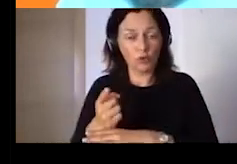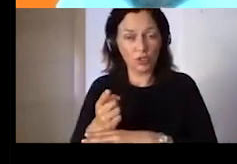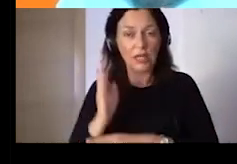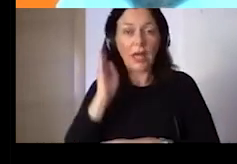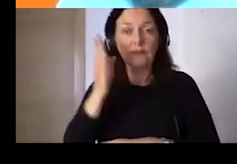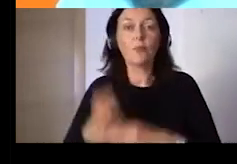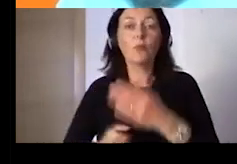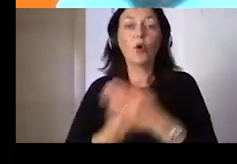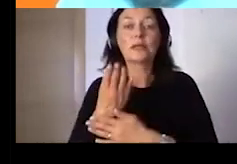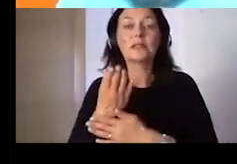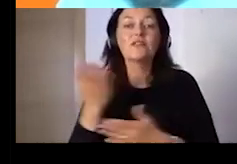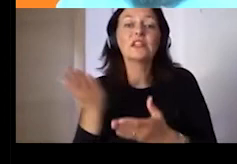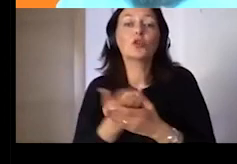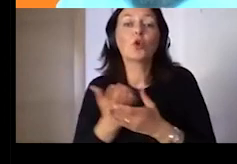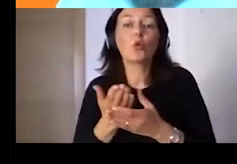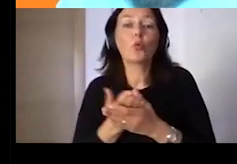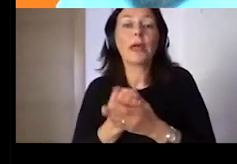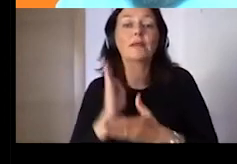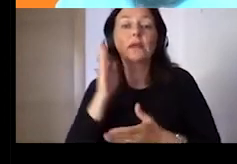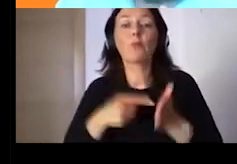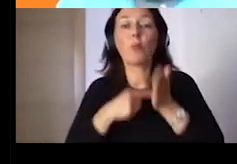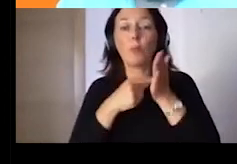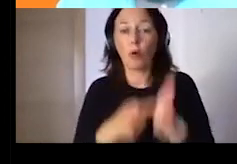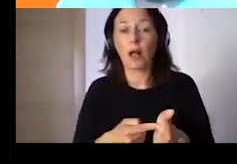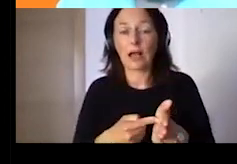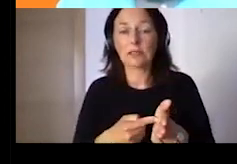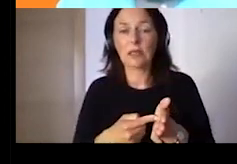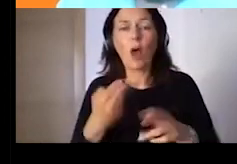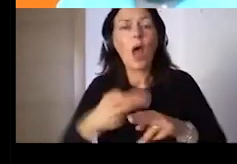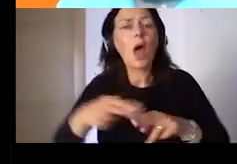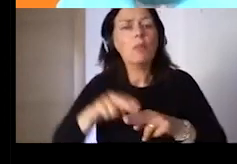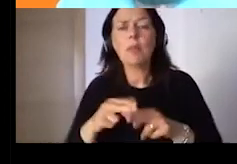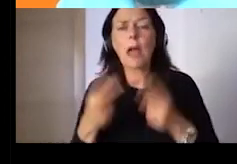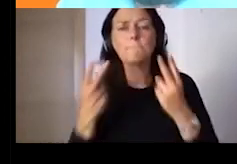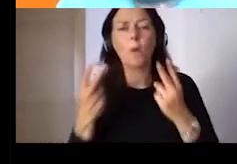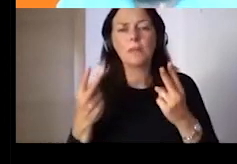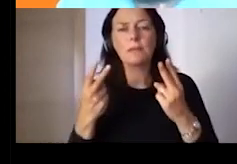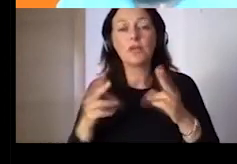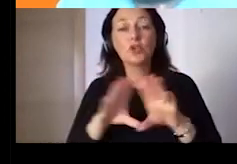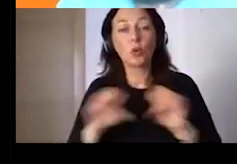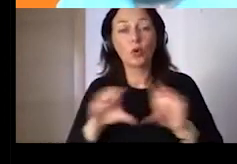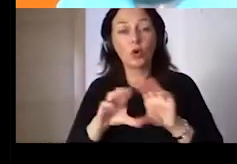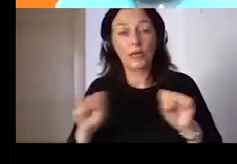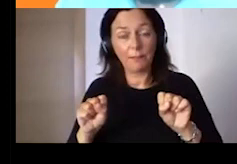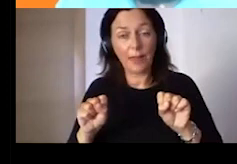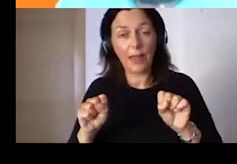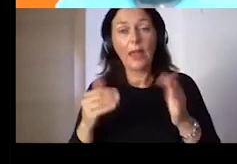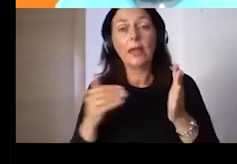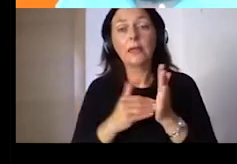important actions to be undertaken in order to promote at European level.